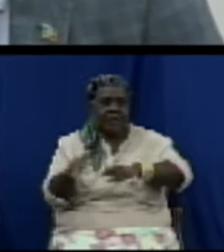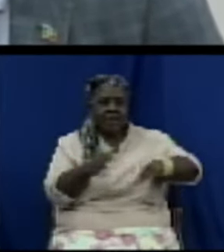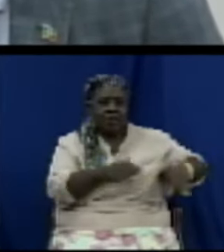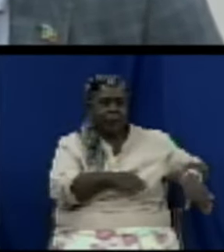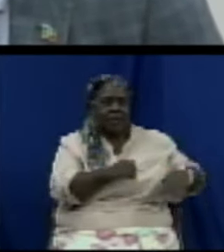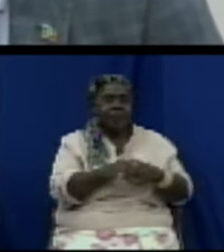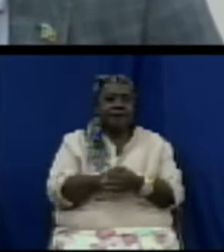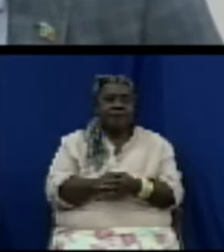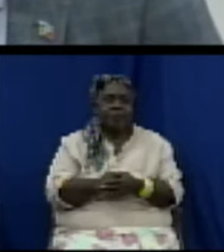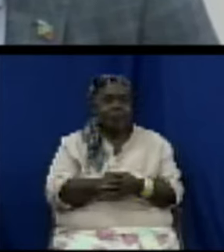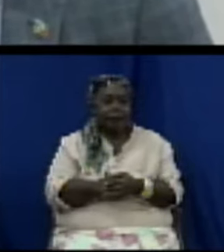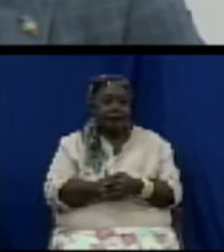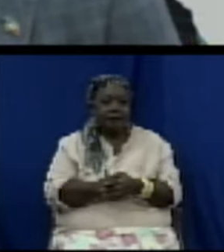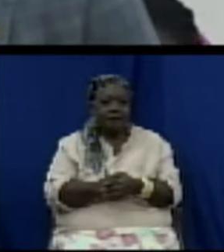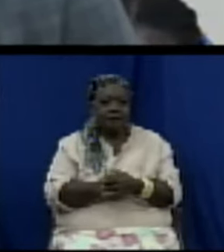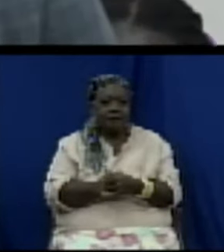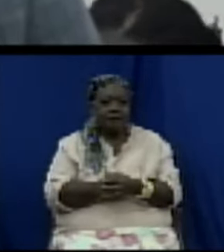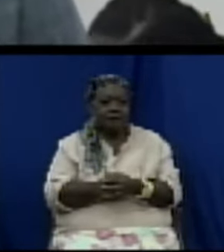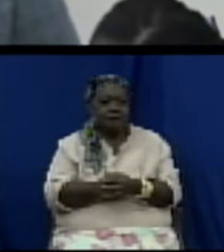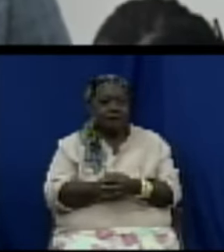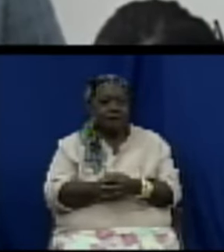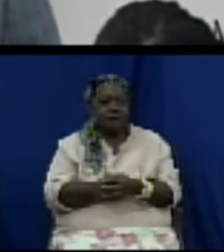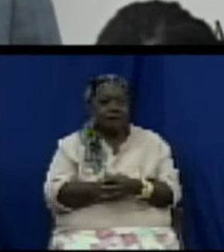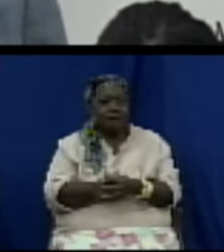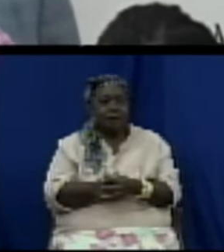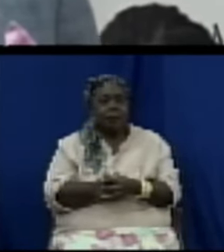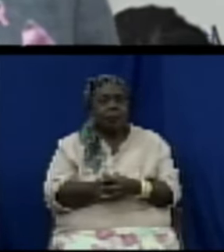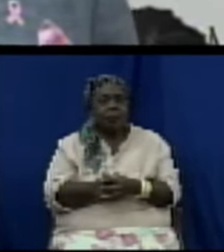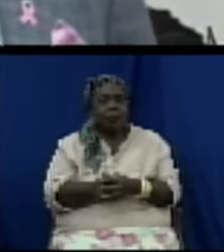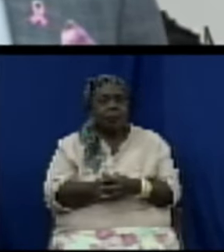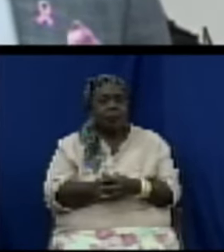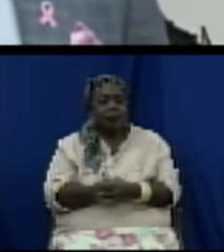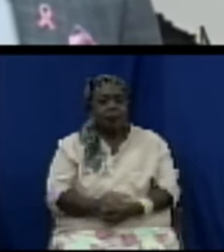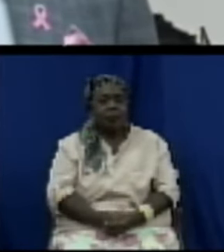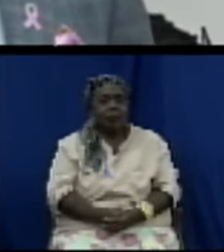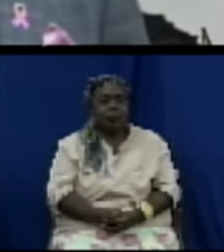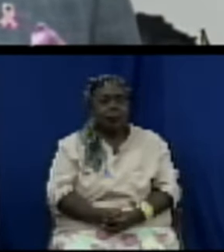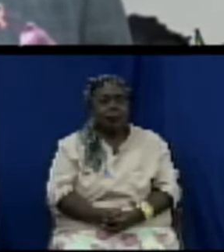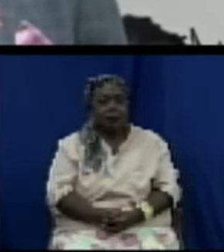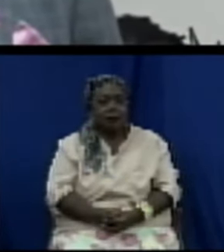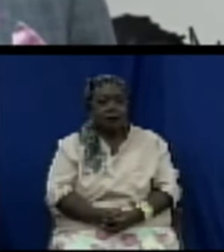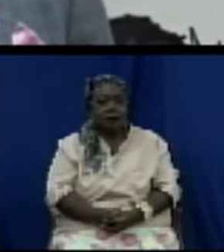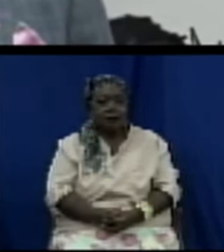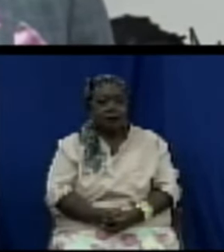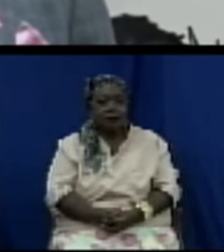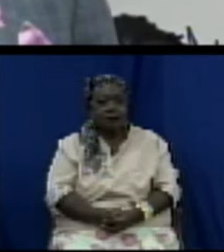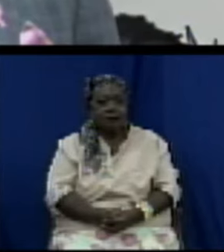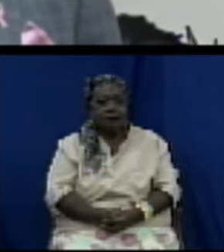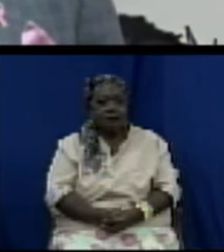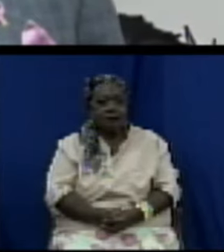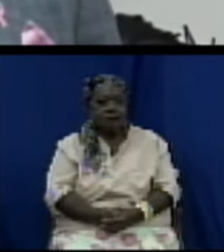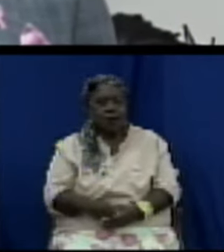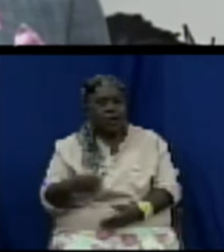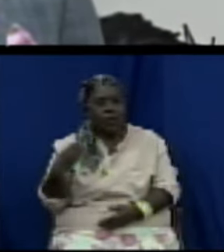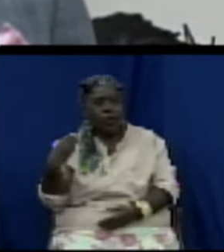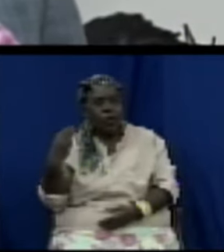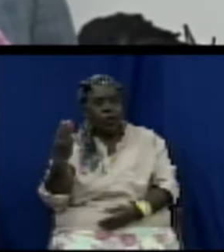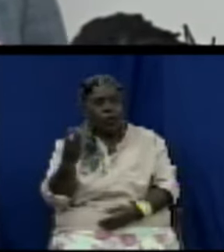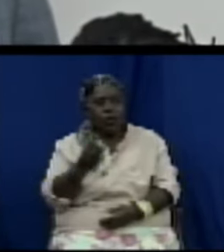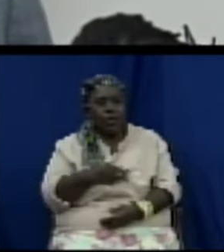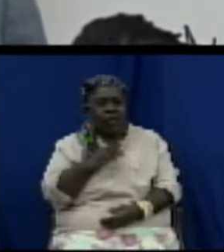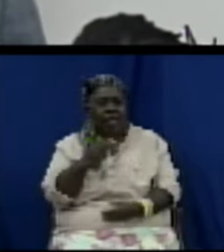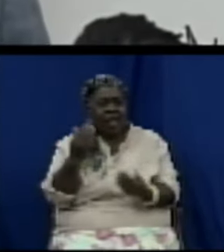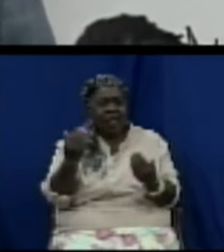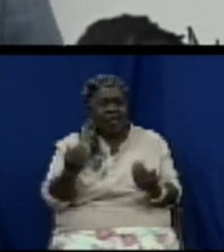with a human resource perspective, we are now in discussions about creating a civil servant institute. What does that